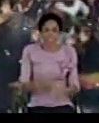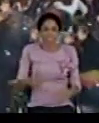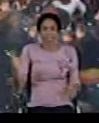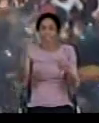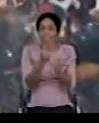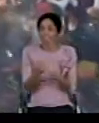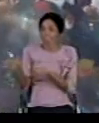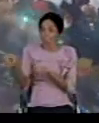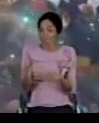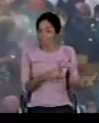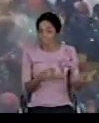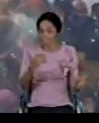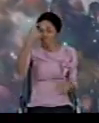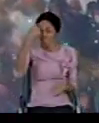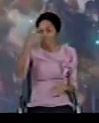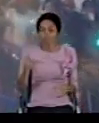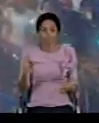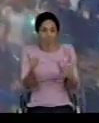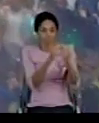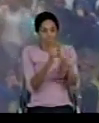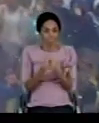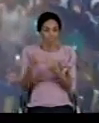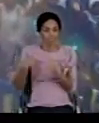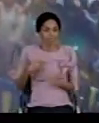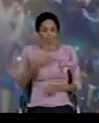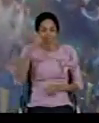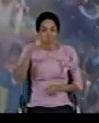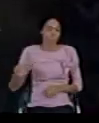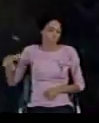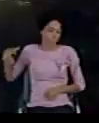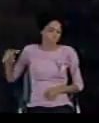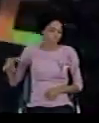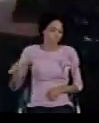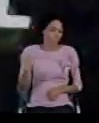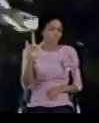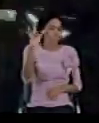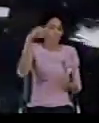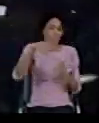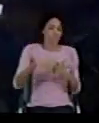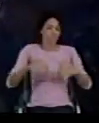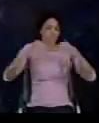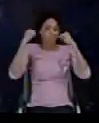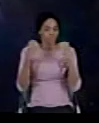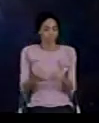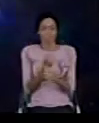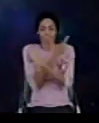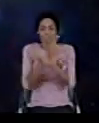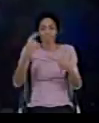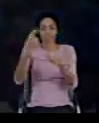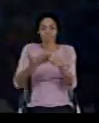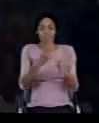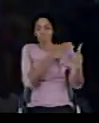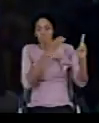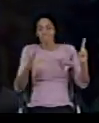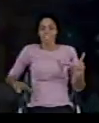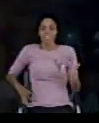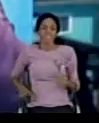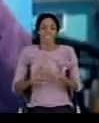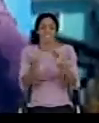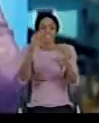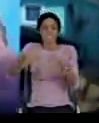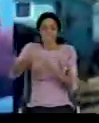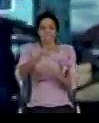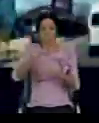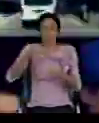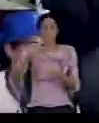Get set. For together, we must fly to our supernatural deliverance from Christ's destination. Your